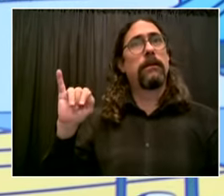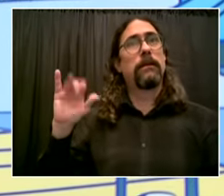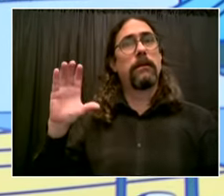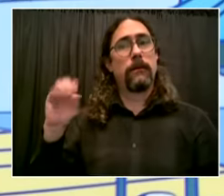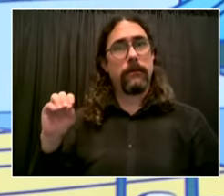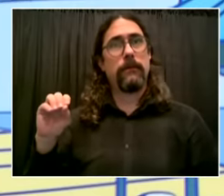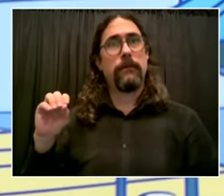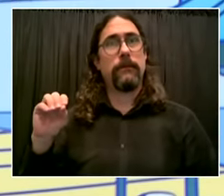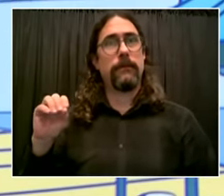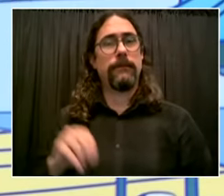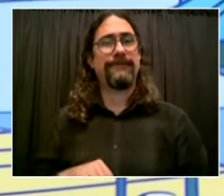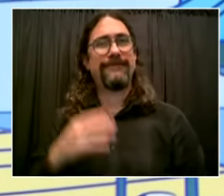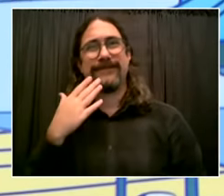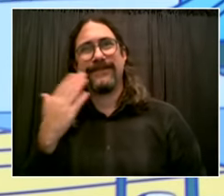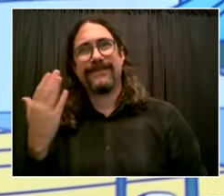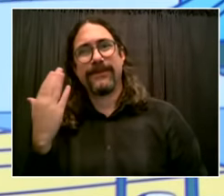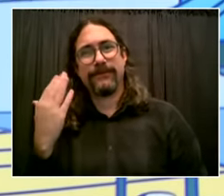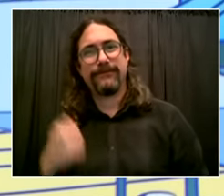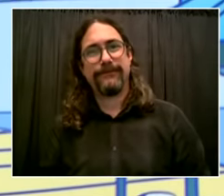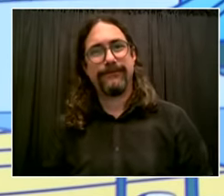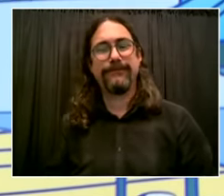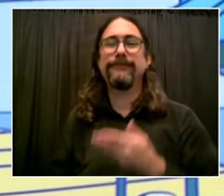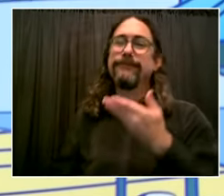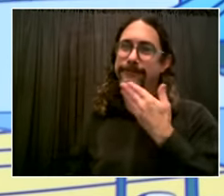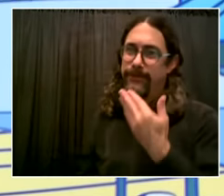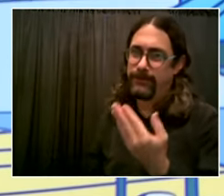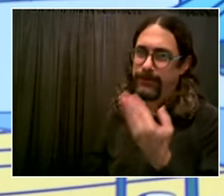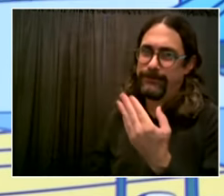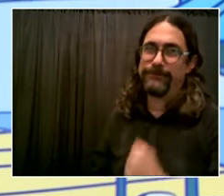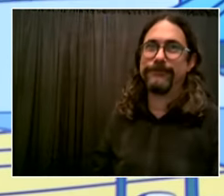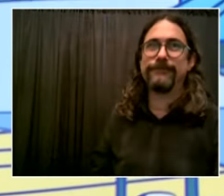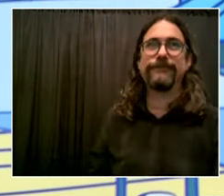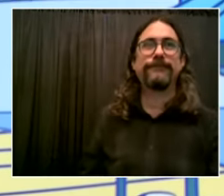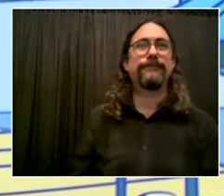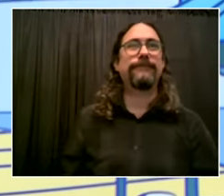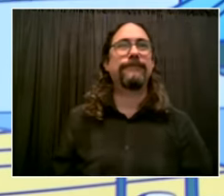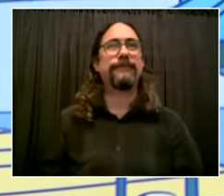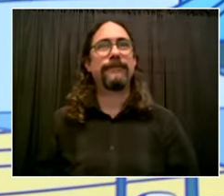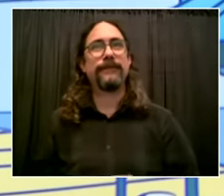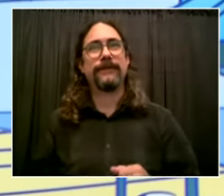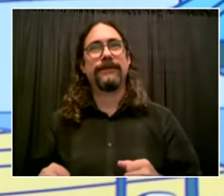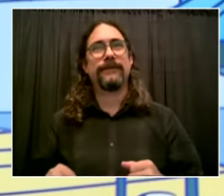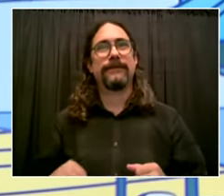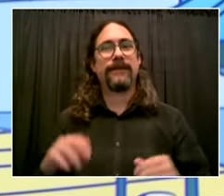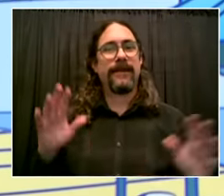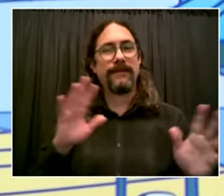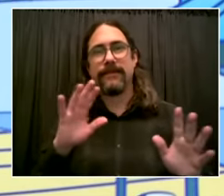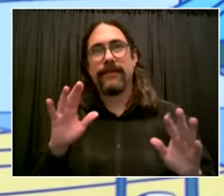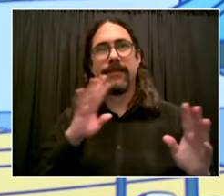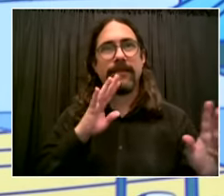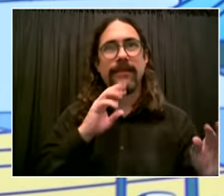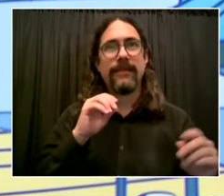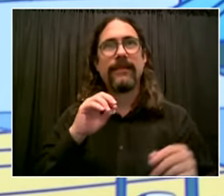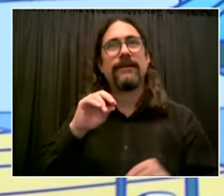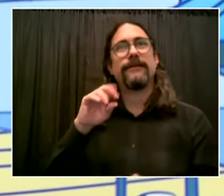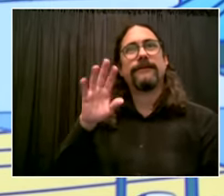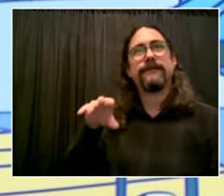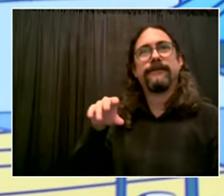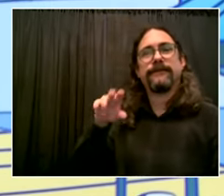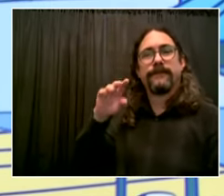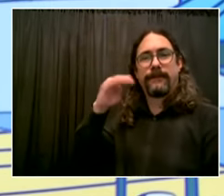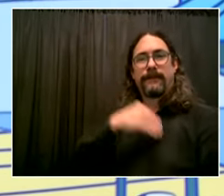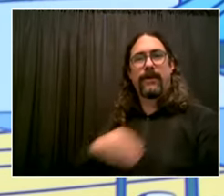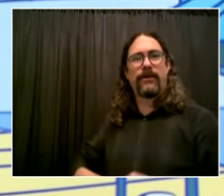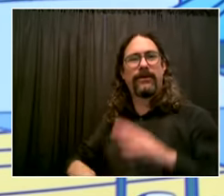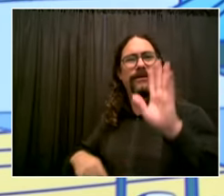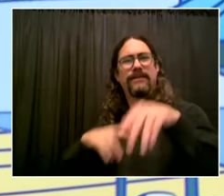um i wanted it's always sunny it's always sunny in staten island joe that's what i hear that's going to be a series you know jimmy and